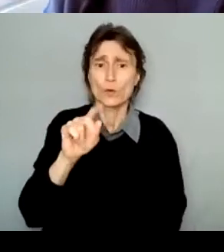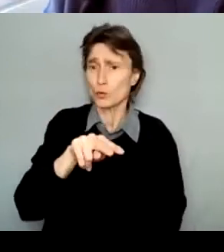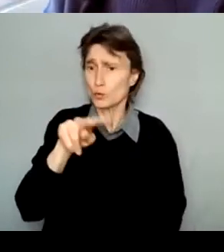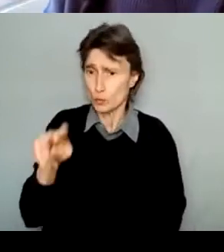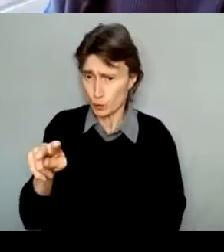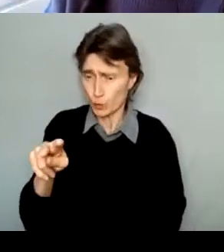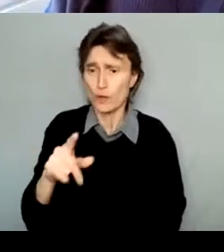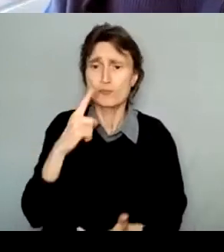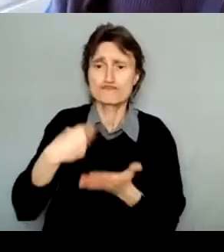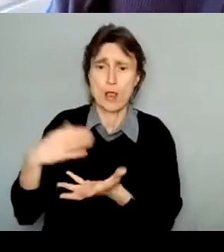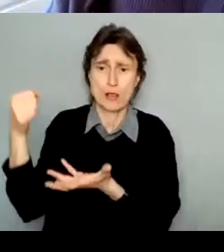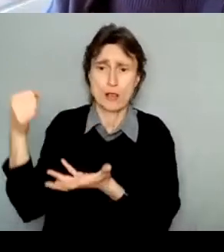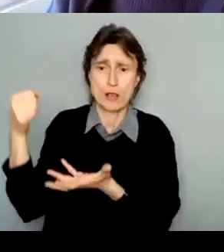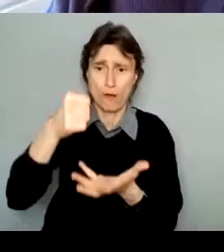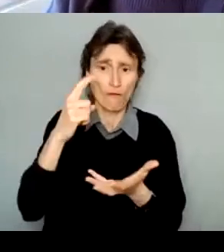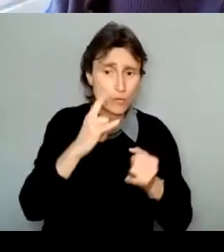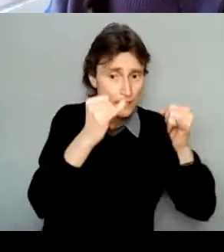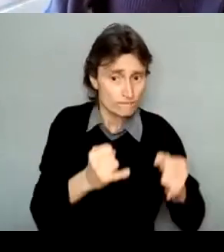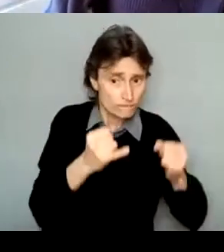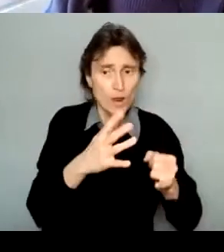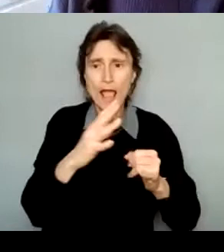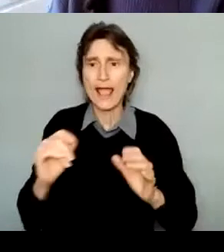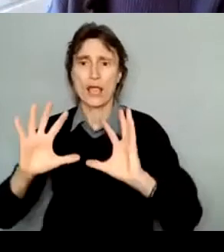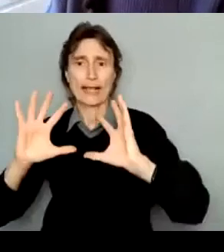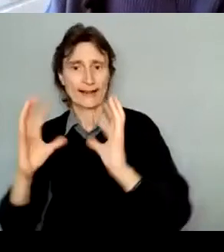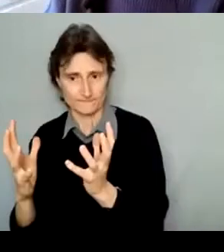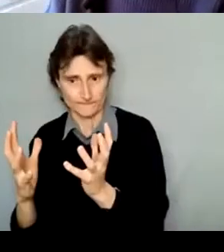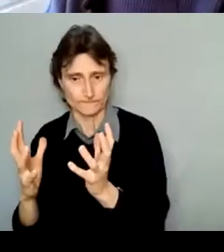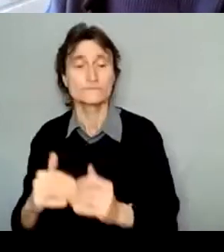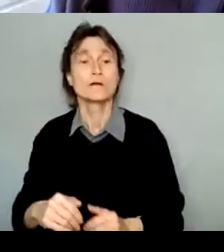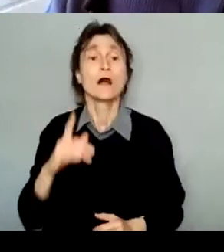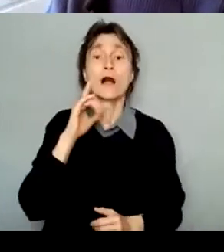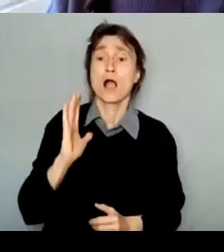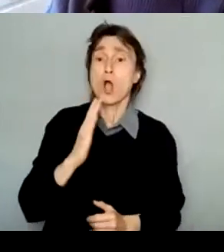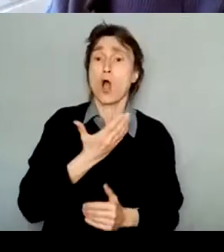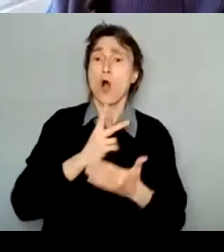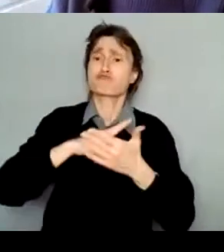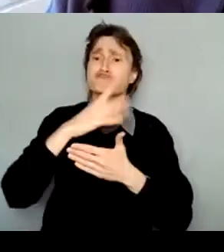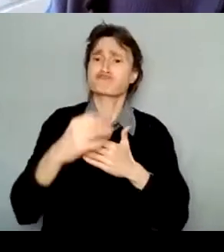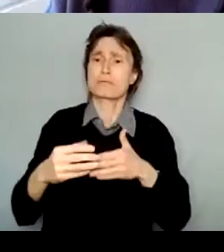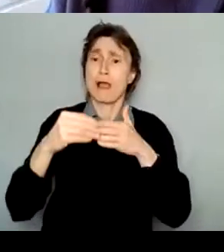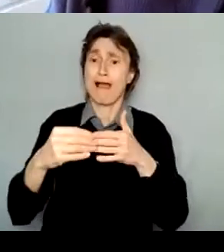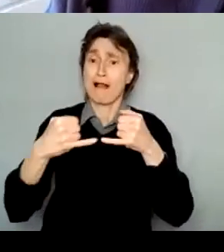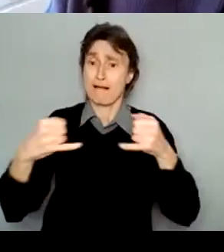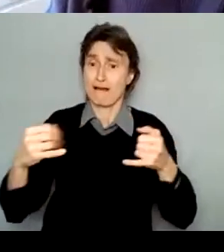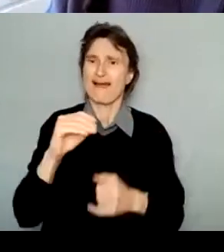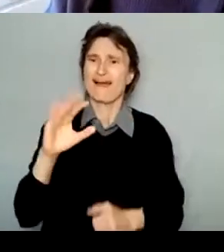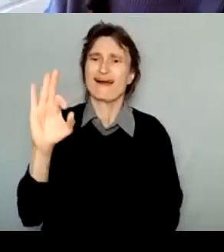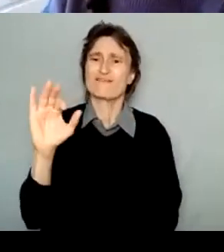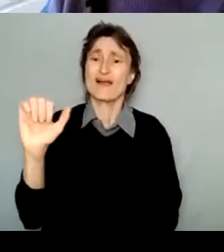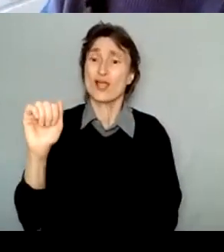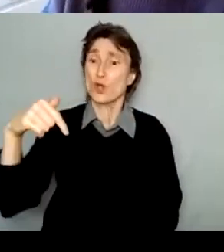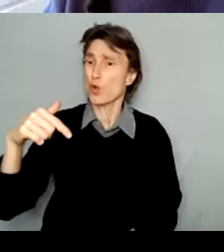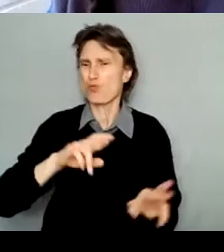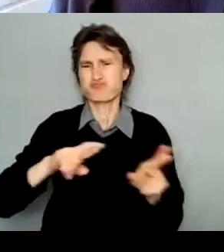The purpose of this session is to share some of the information that is already in the program guidelines and the FAQs online but in a